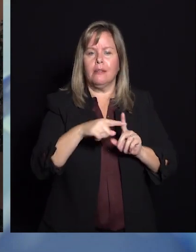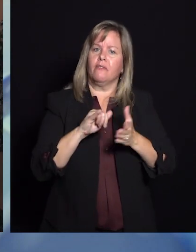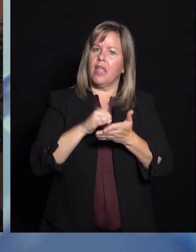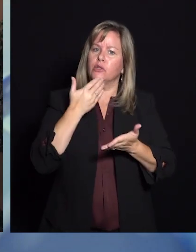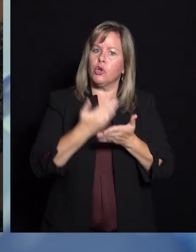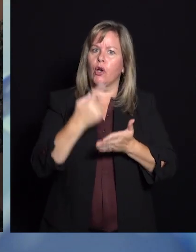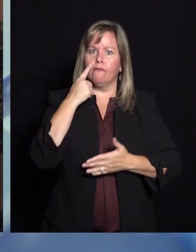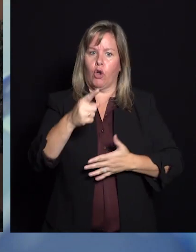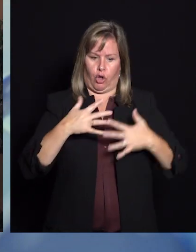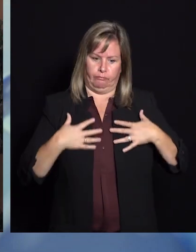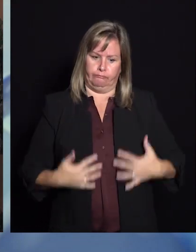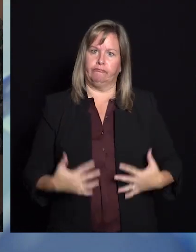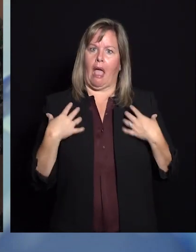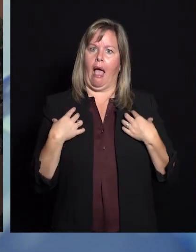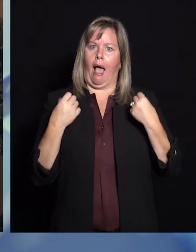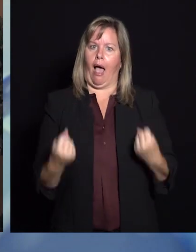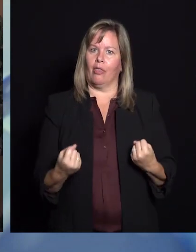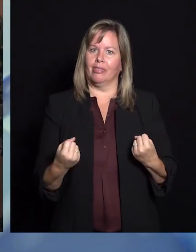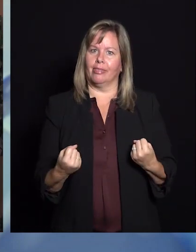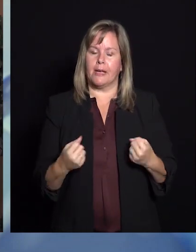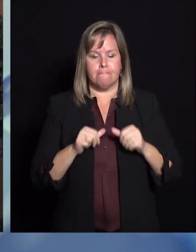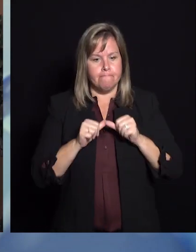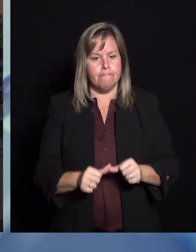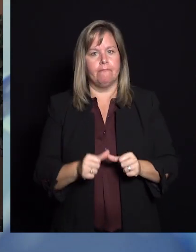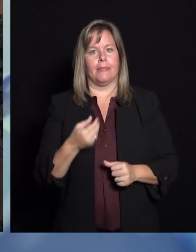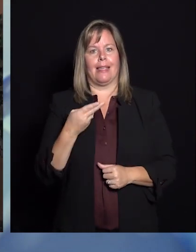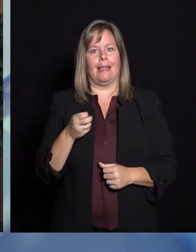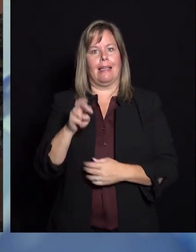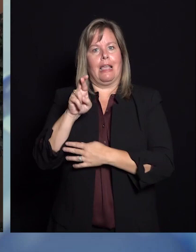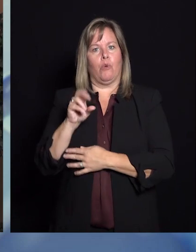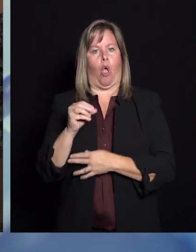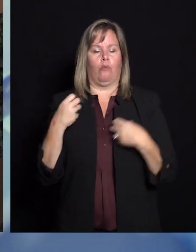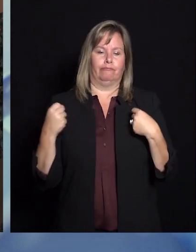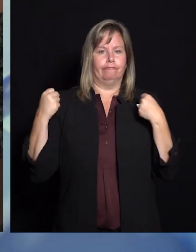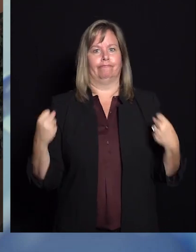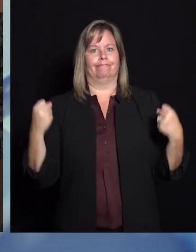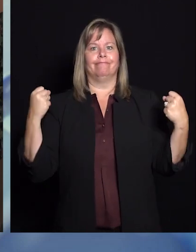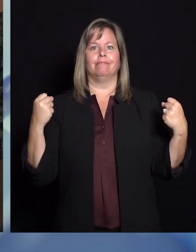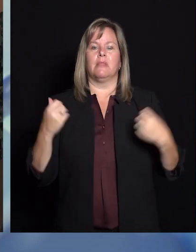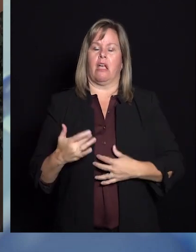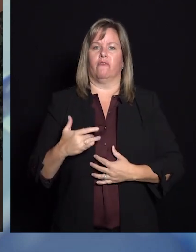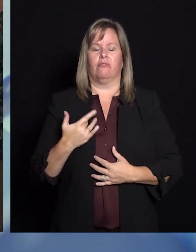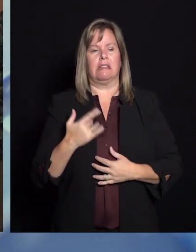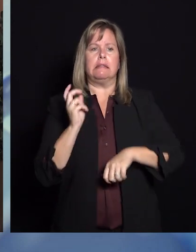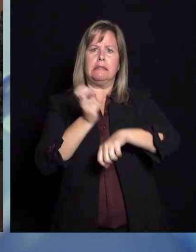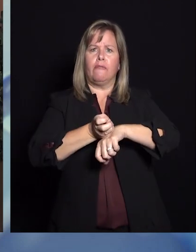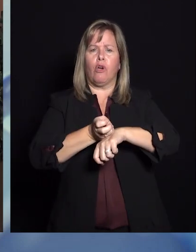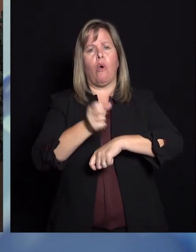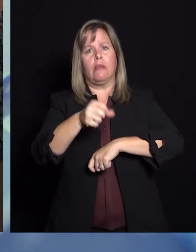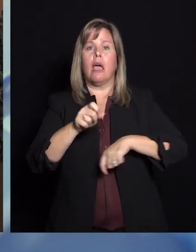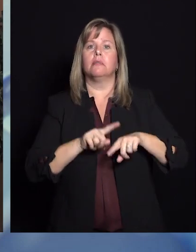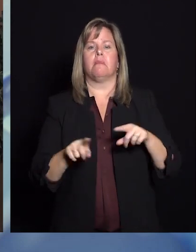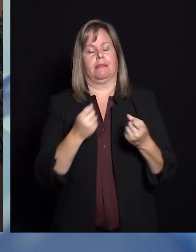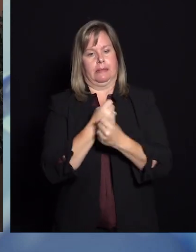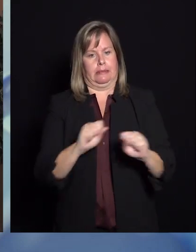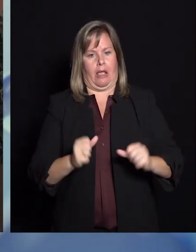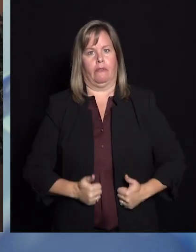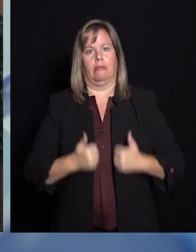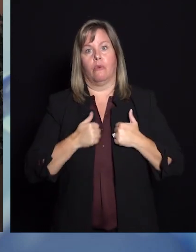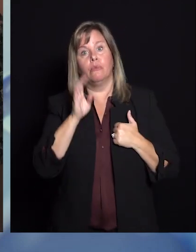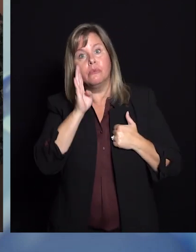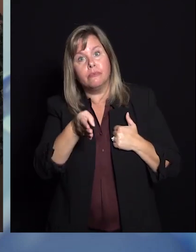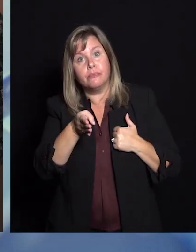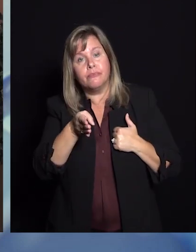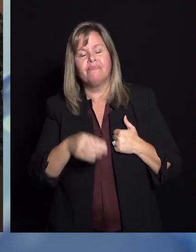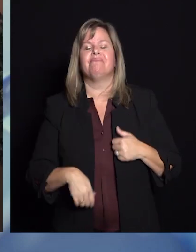inconvenient or difficult, they can save lives in our community. And staying healthy. It's very important that we do these things, that we